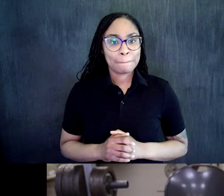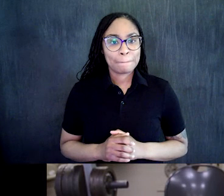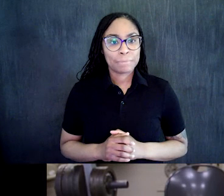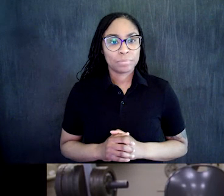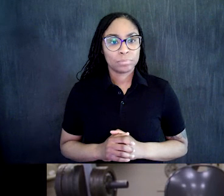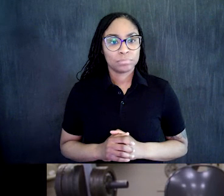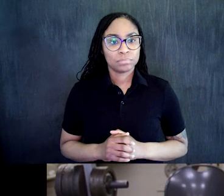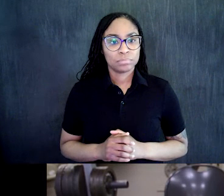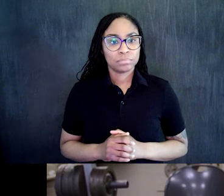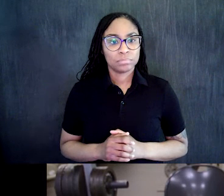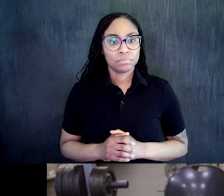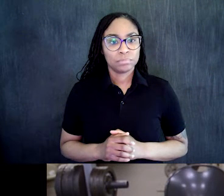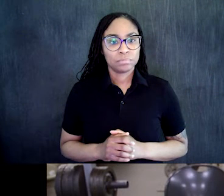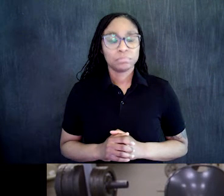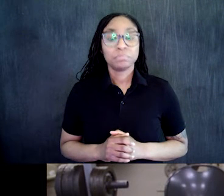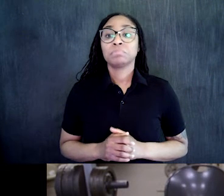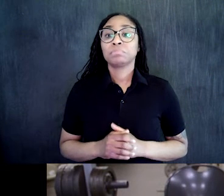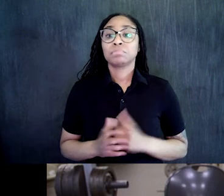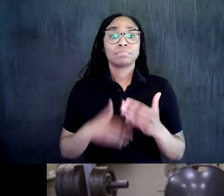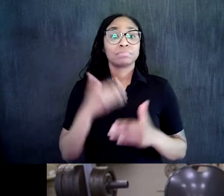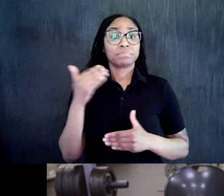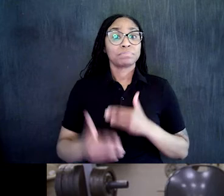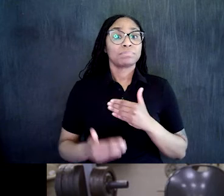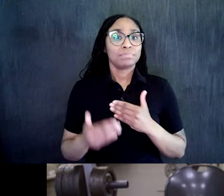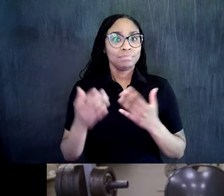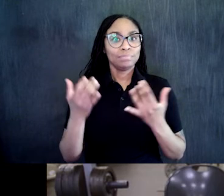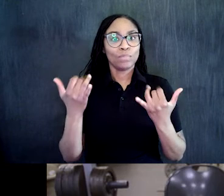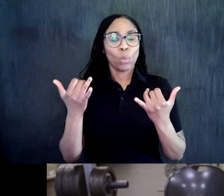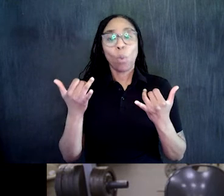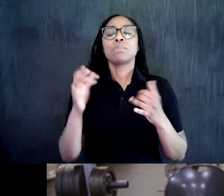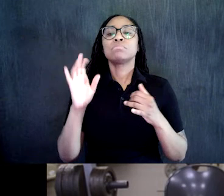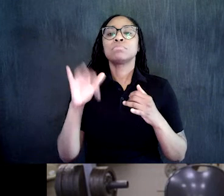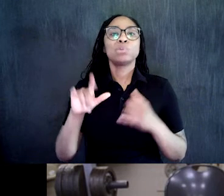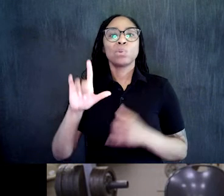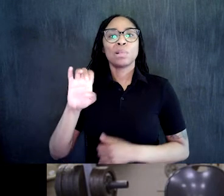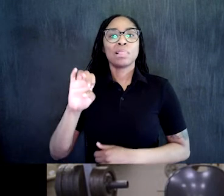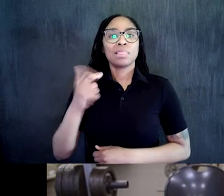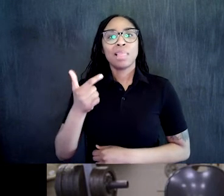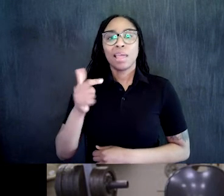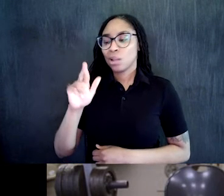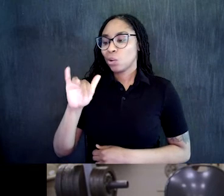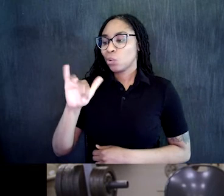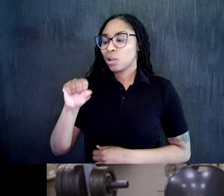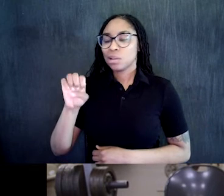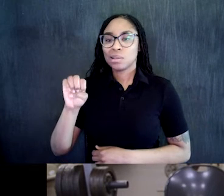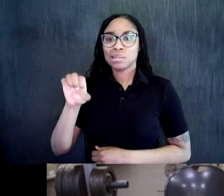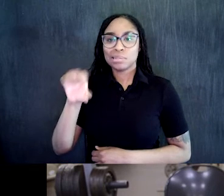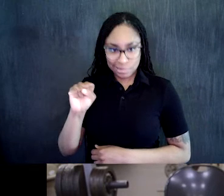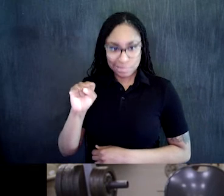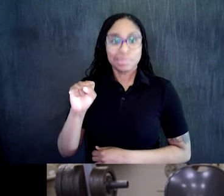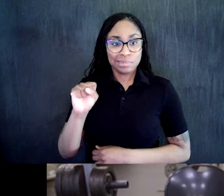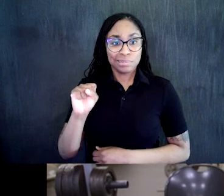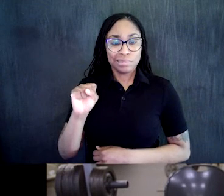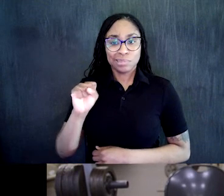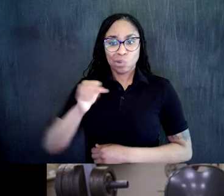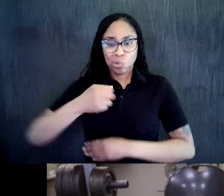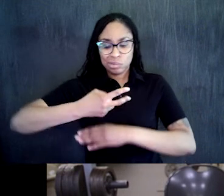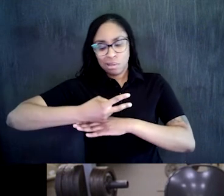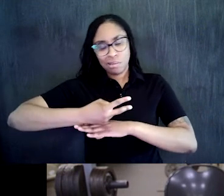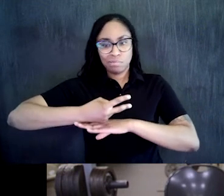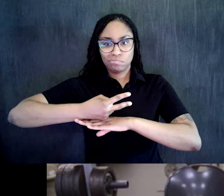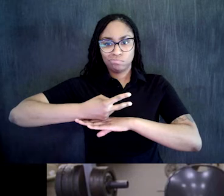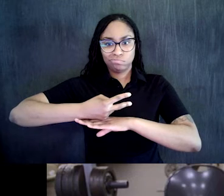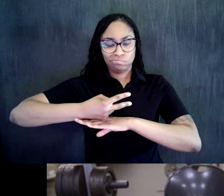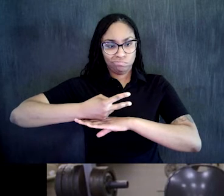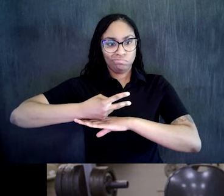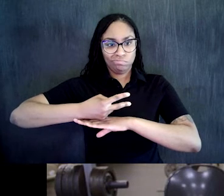Alright. For the next one, we're going to do some leg raises. So what I'm going have you do is roll over onto your side. So however is